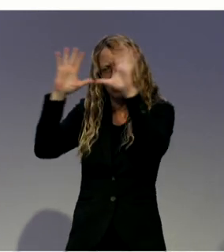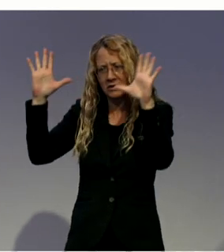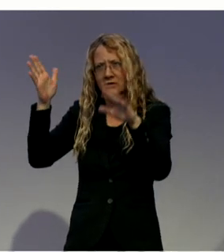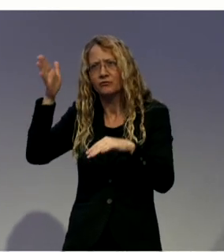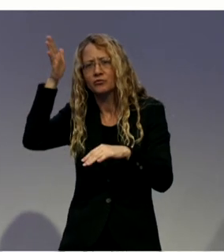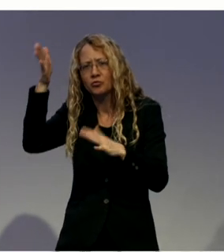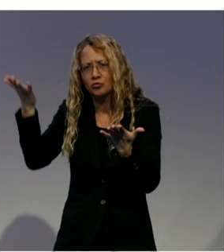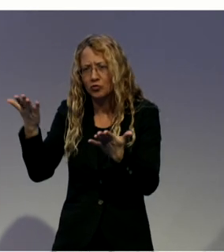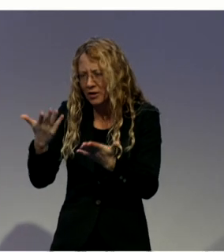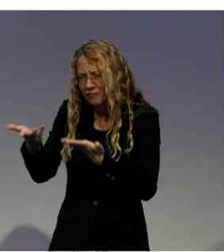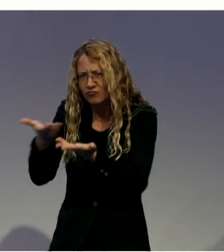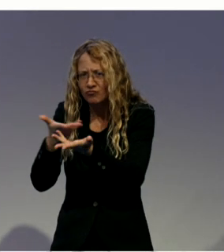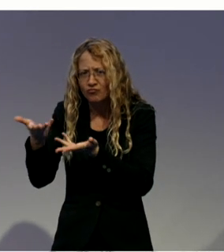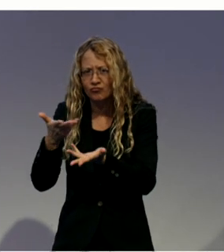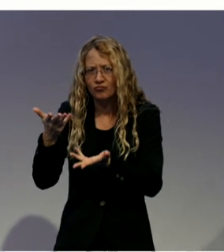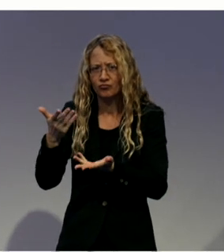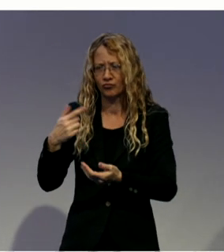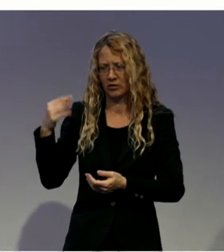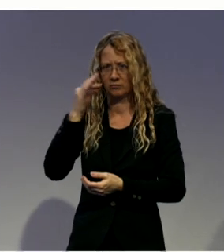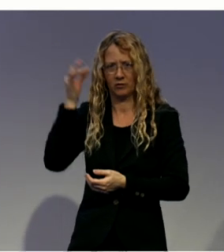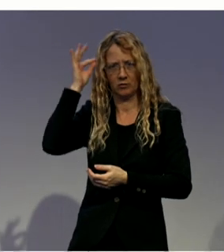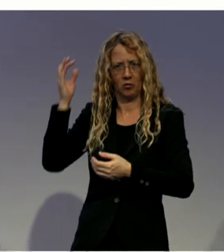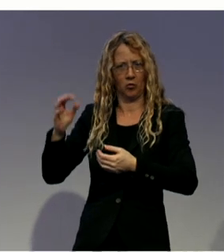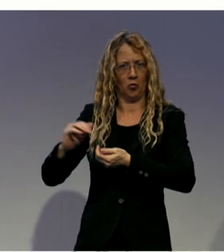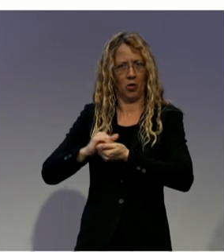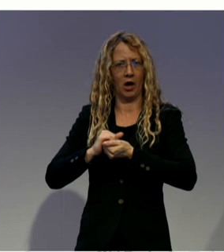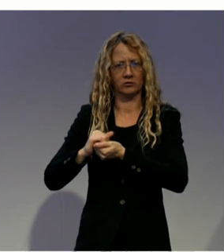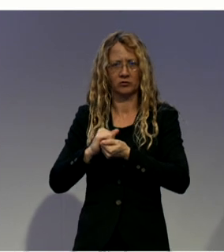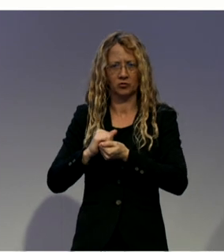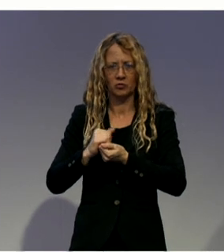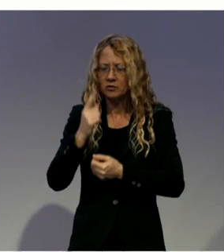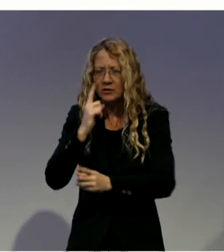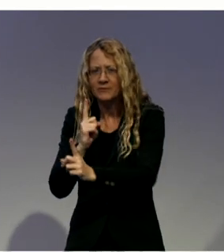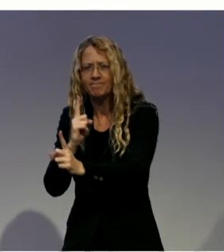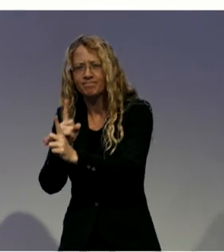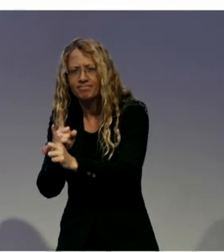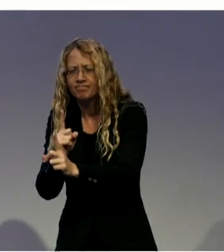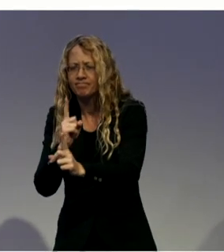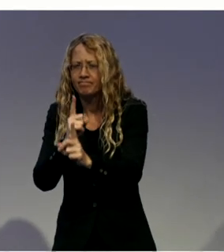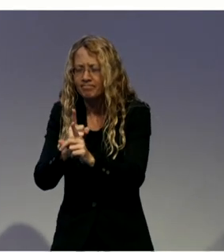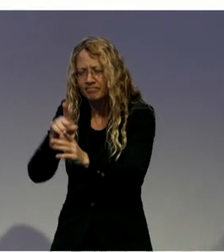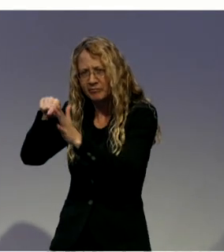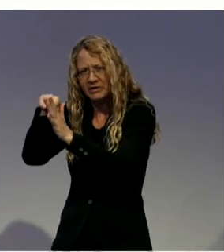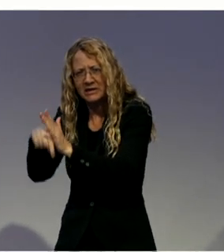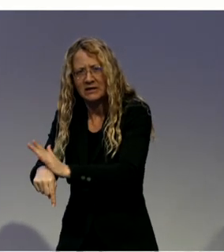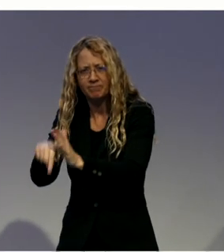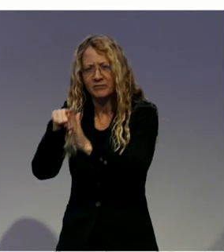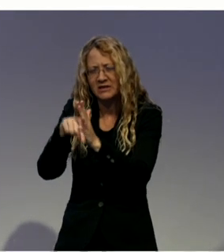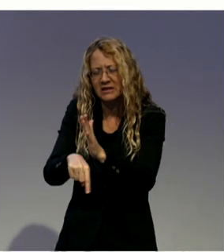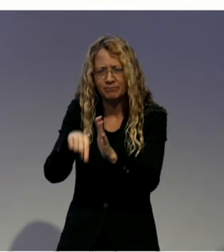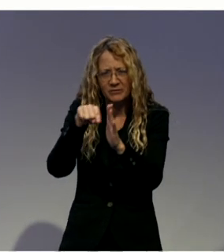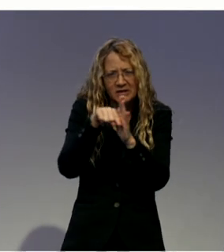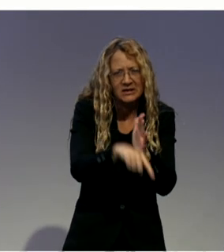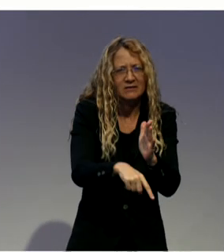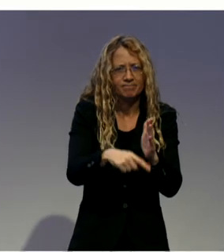important for us to build genuine relationships with each and every one of our clients so they know that their needs are a top priority for us.